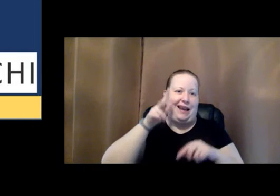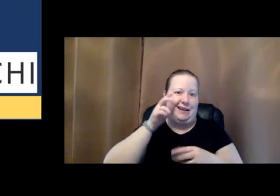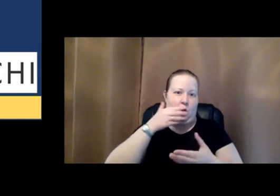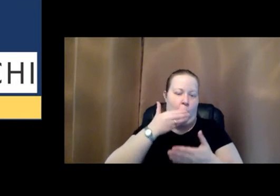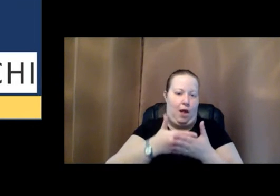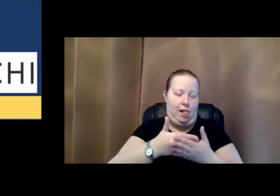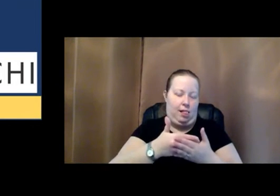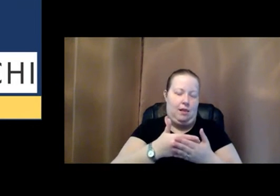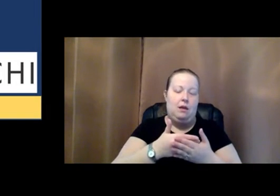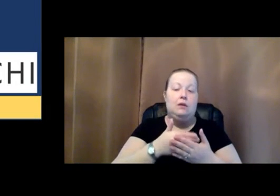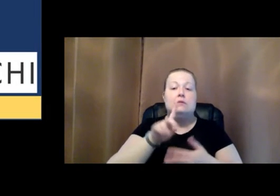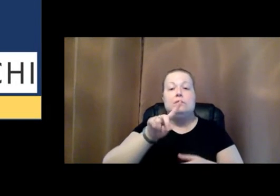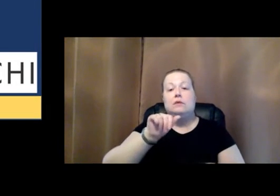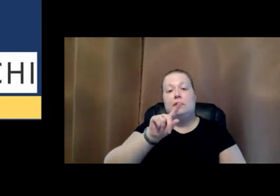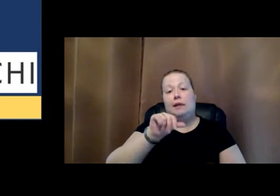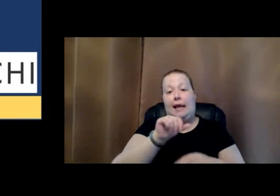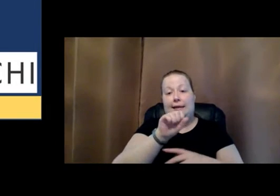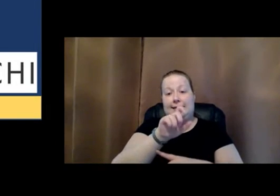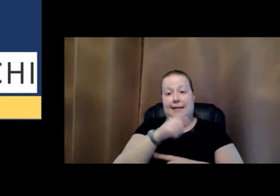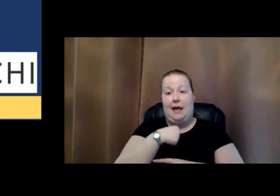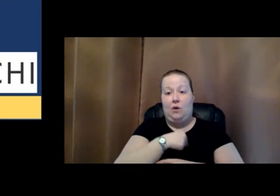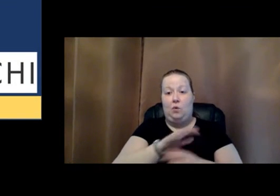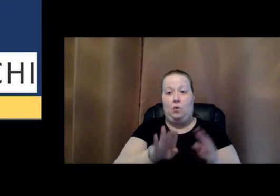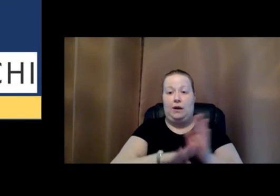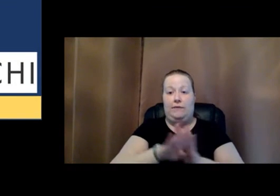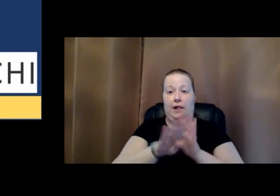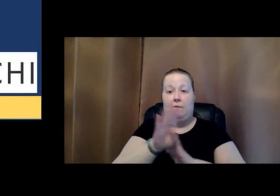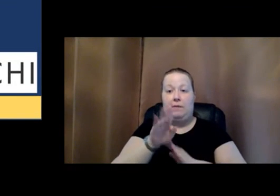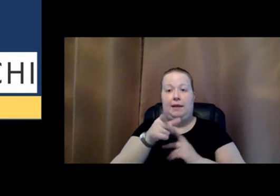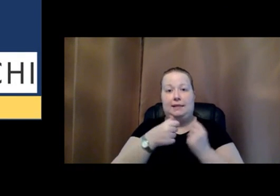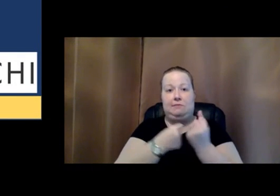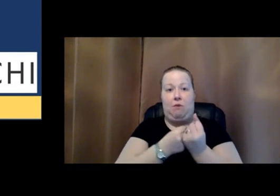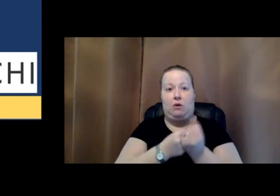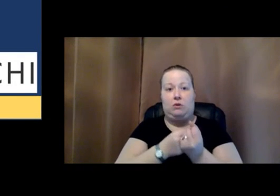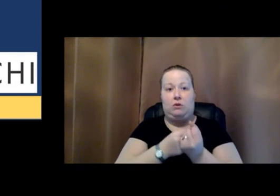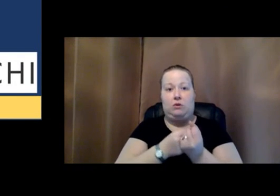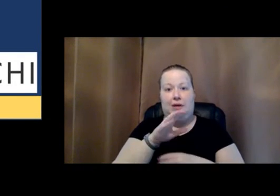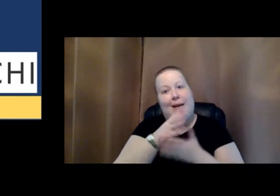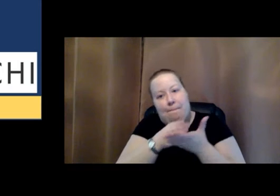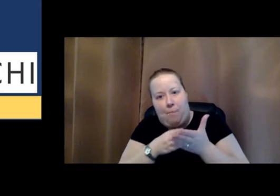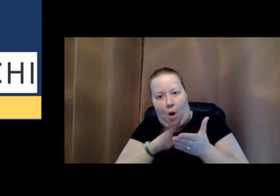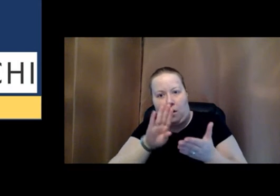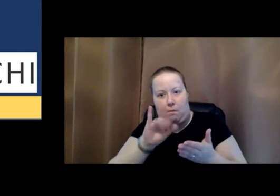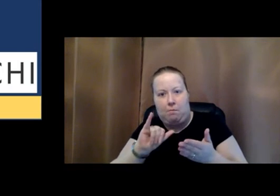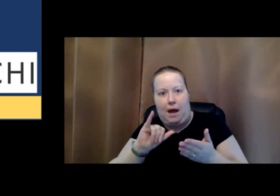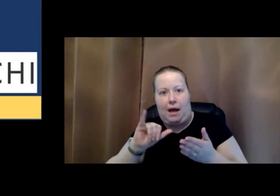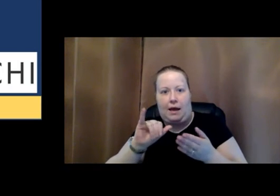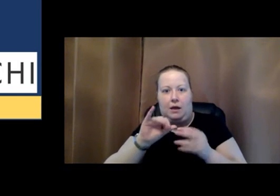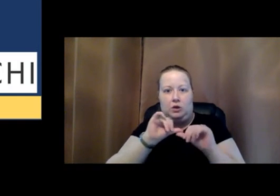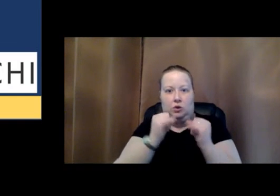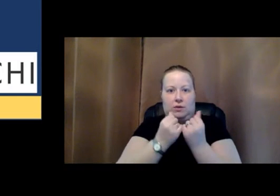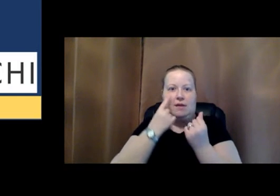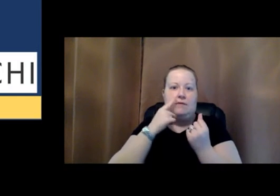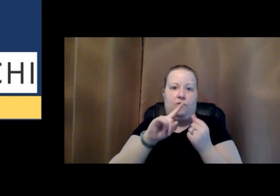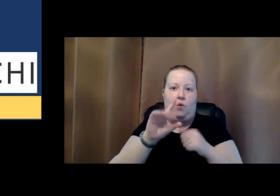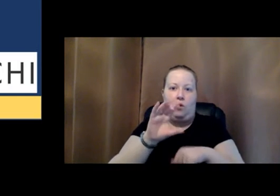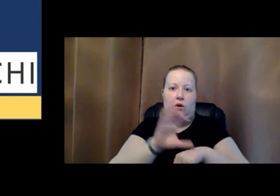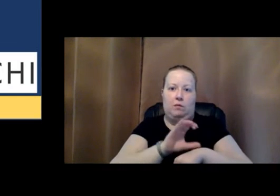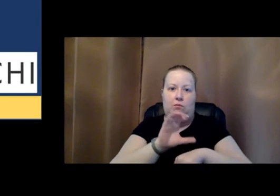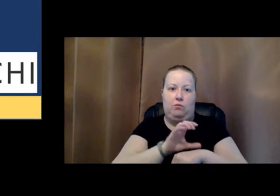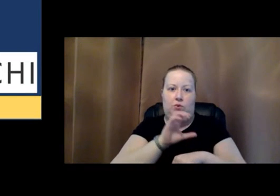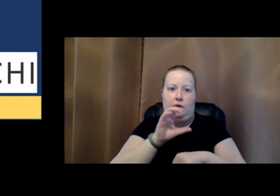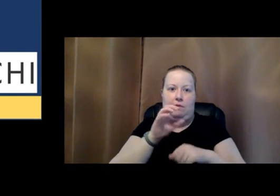set that we're developing, the initial data set work that we're doing is being sponsored by in part by the Association for Computing Machinery,